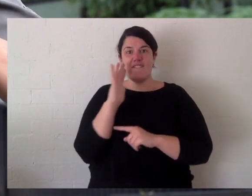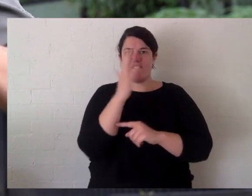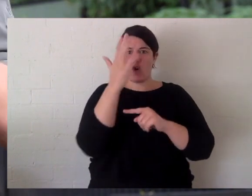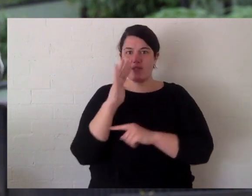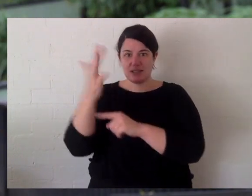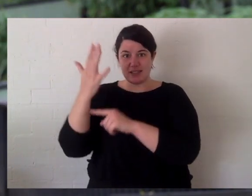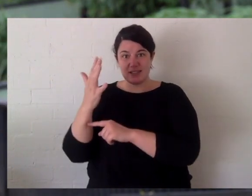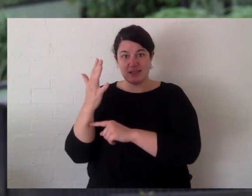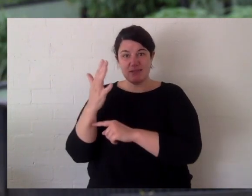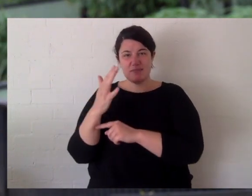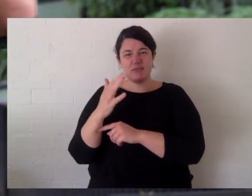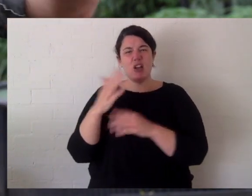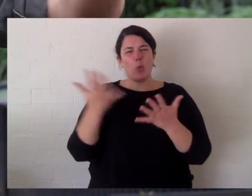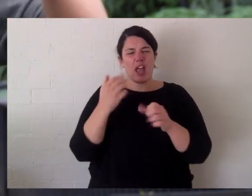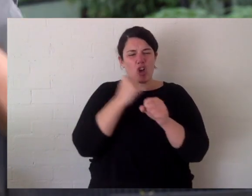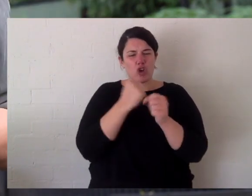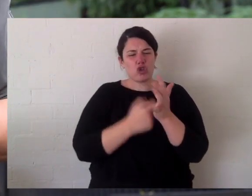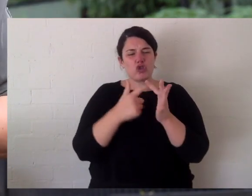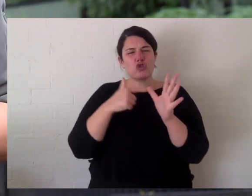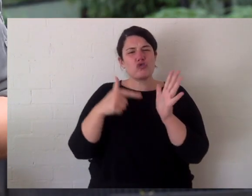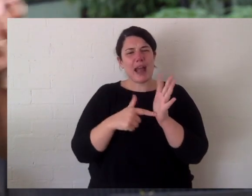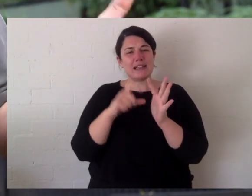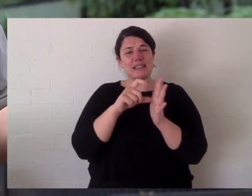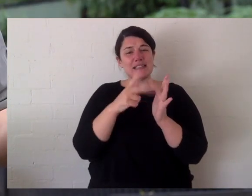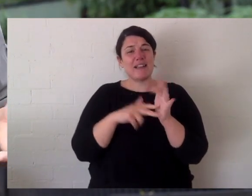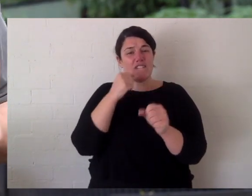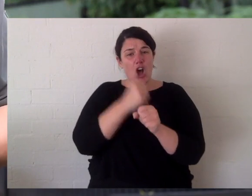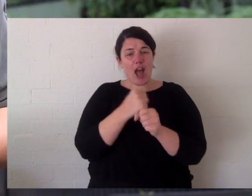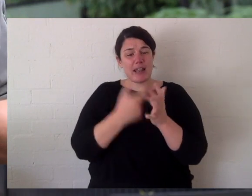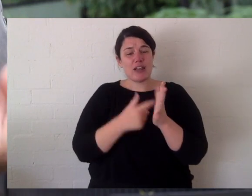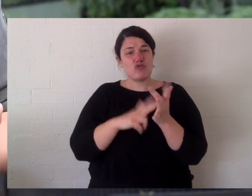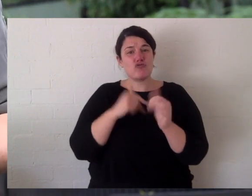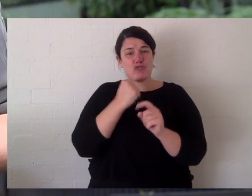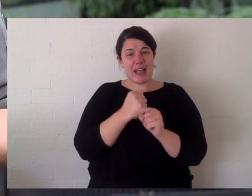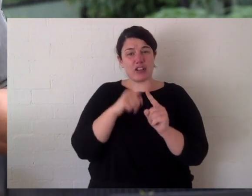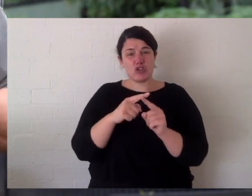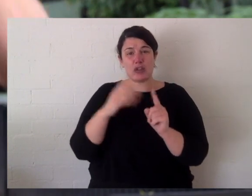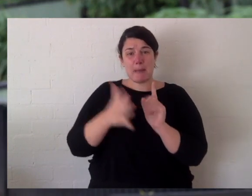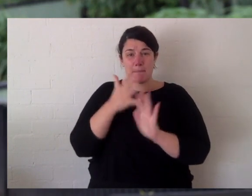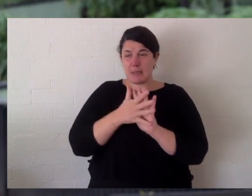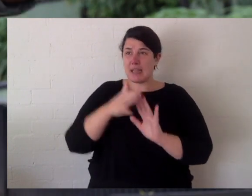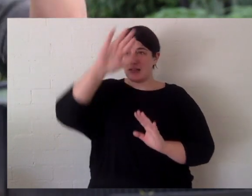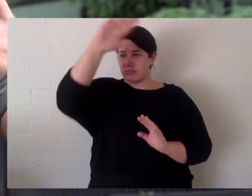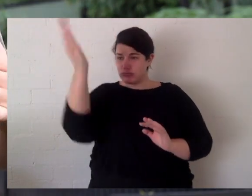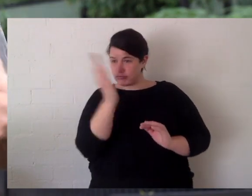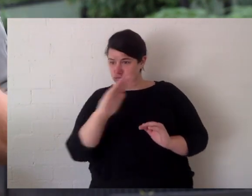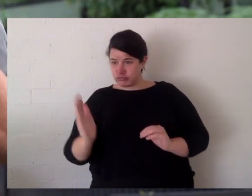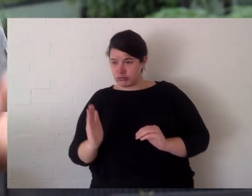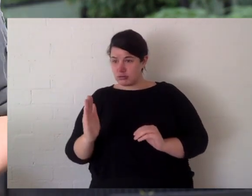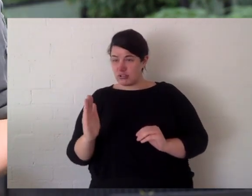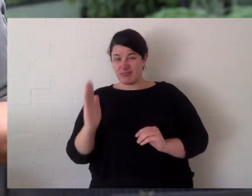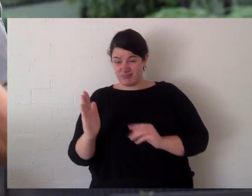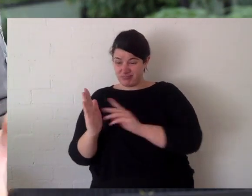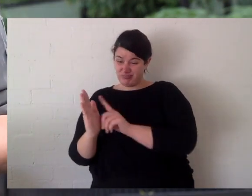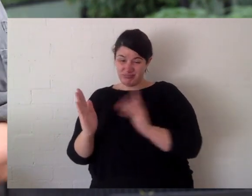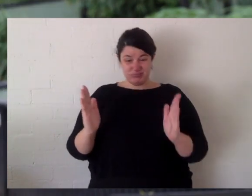from the coast to about 500 kilometres, maybe a little bit more inland. They live on hillsides or plains, wherever